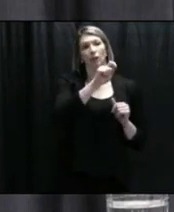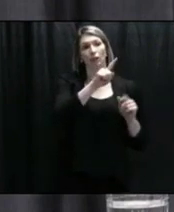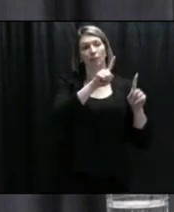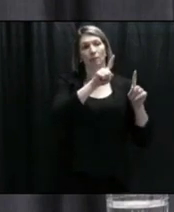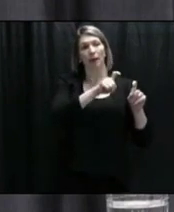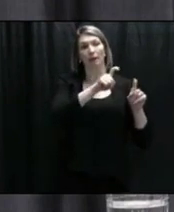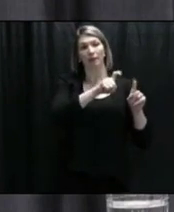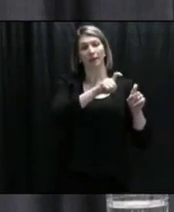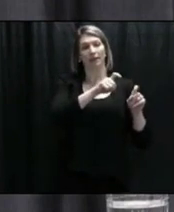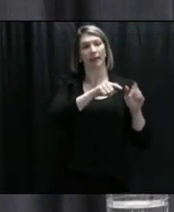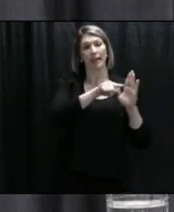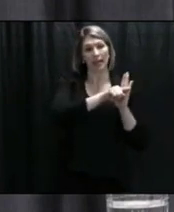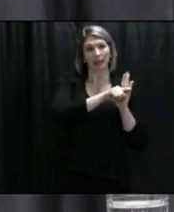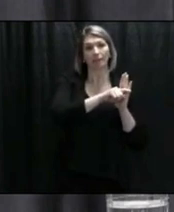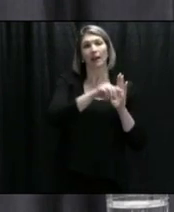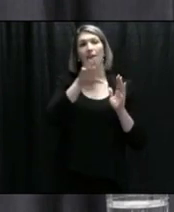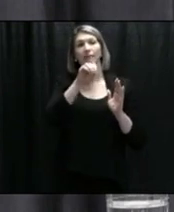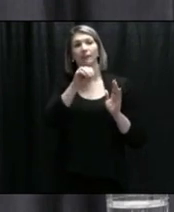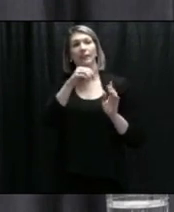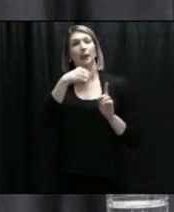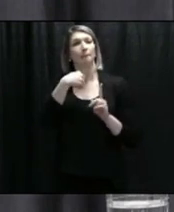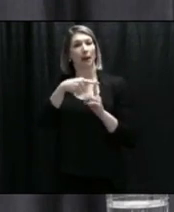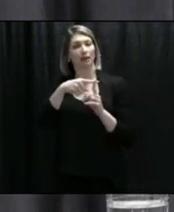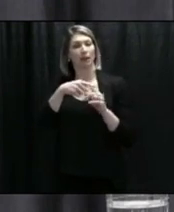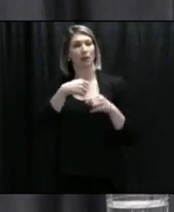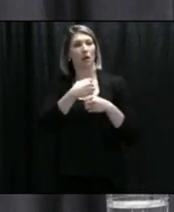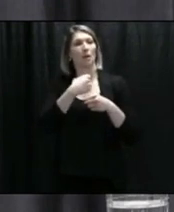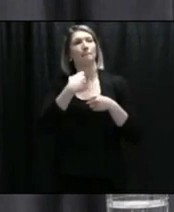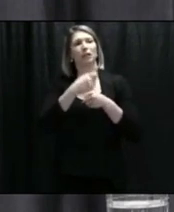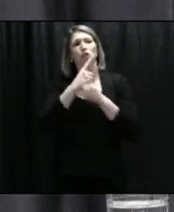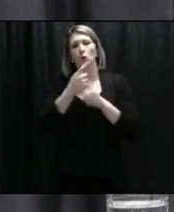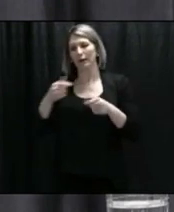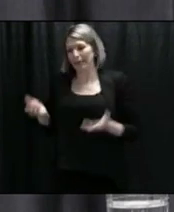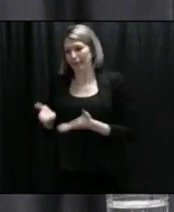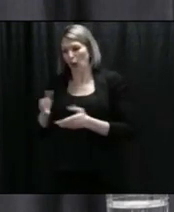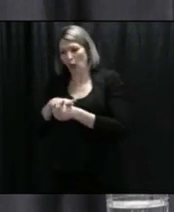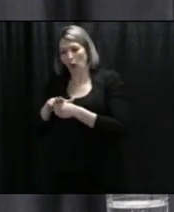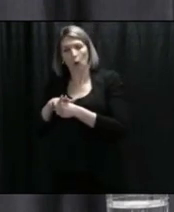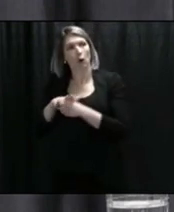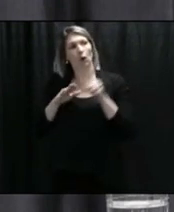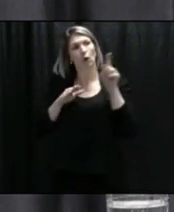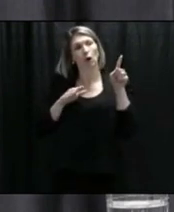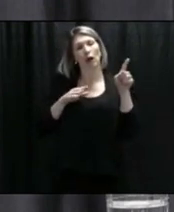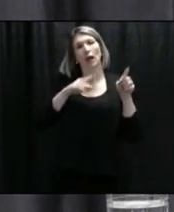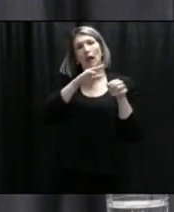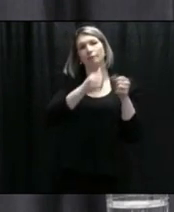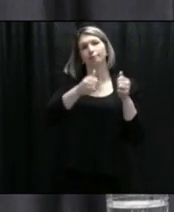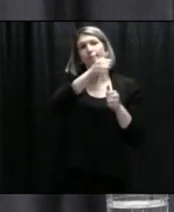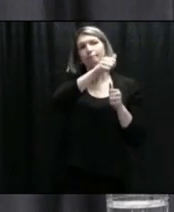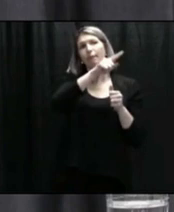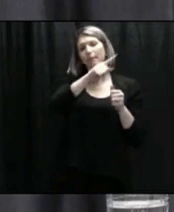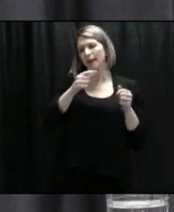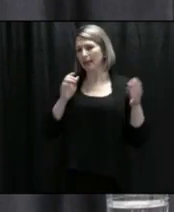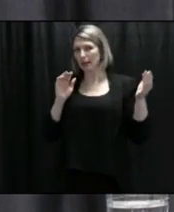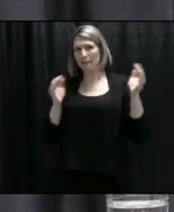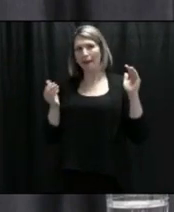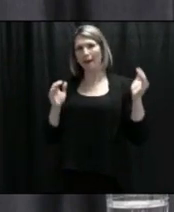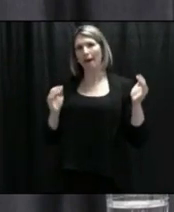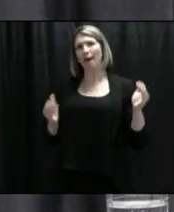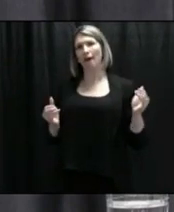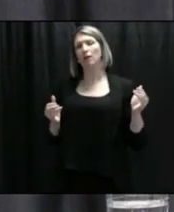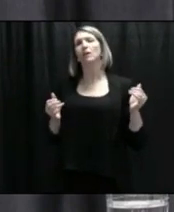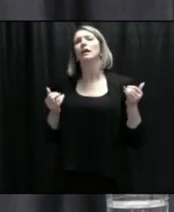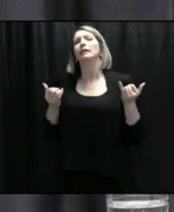tested in both locations and for the results to agree. We passed that threshold with the negative tests fairly early on.